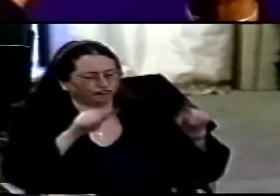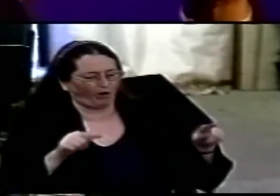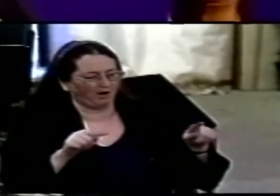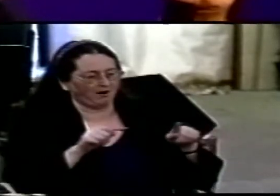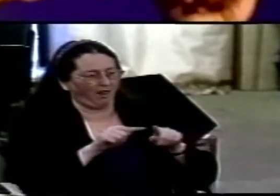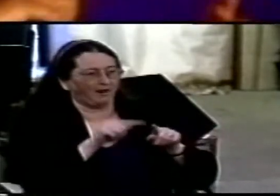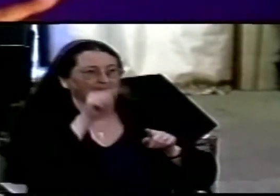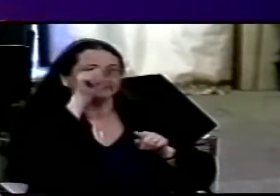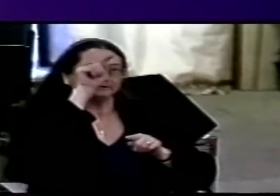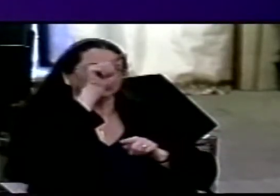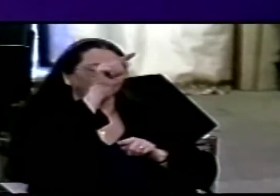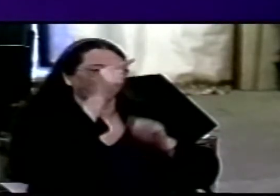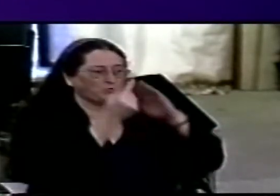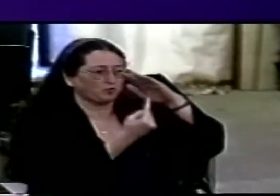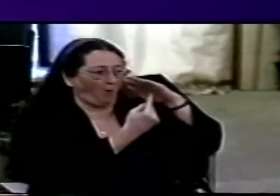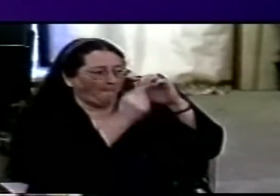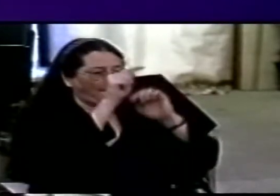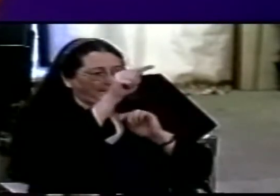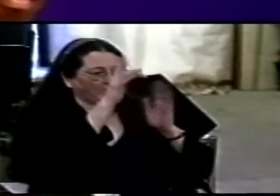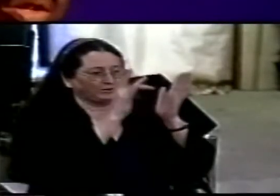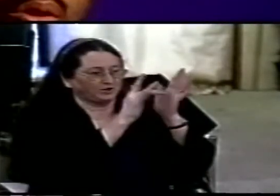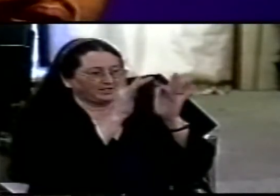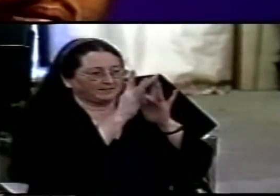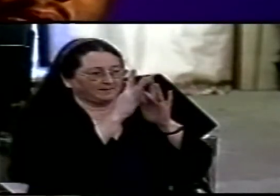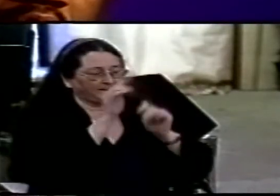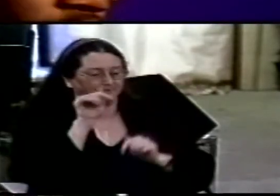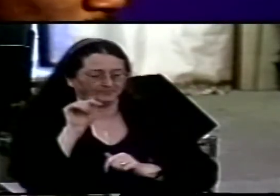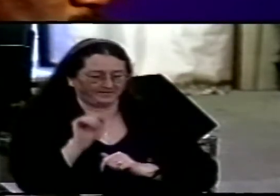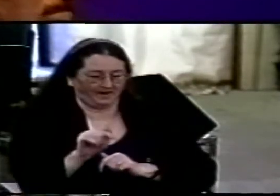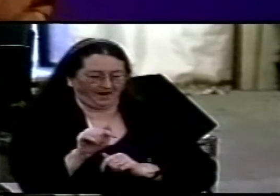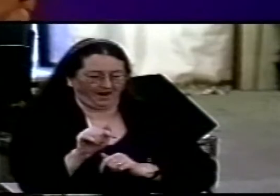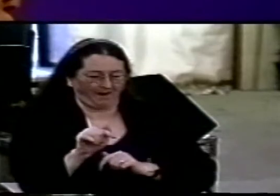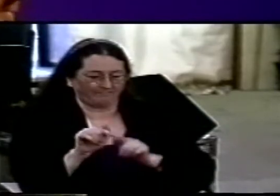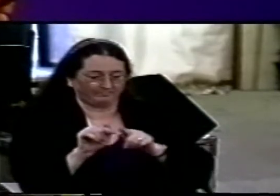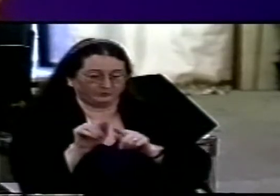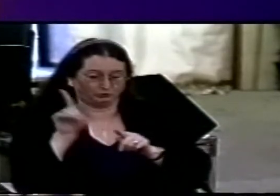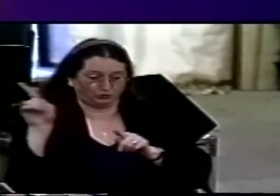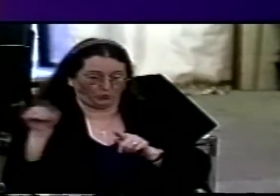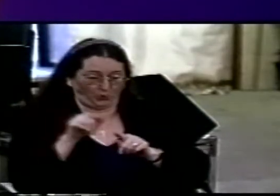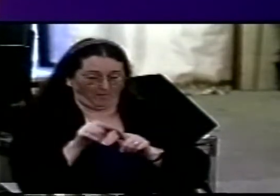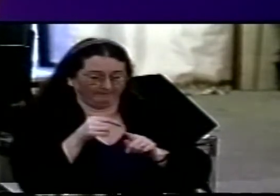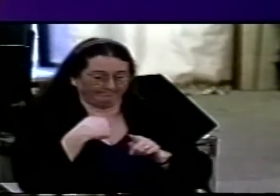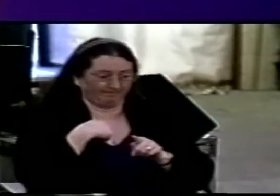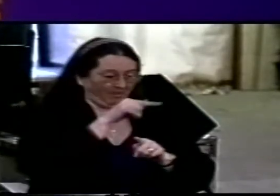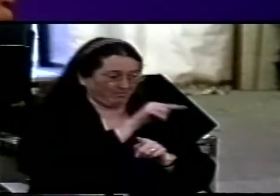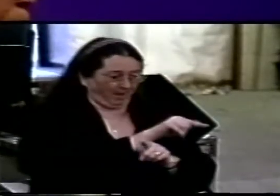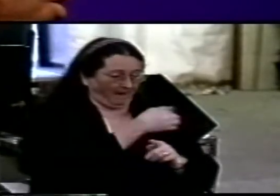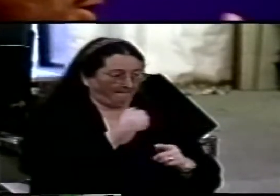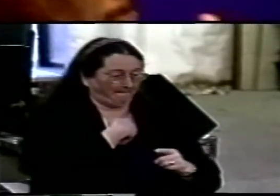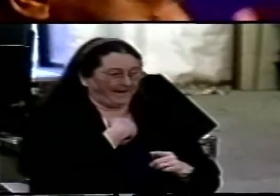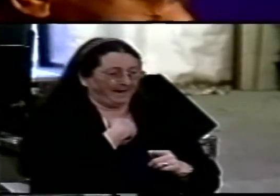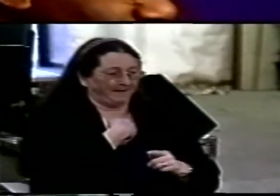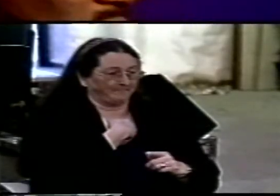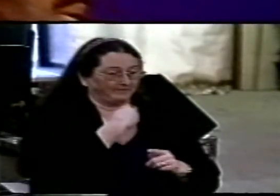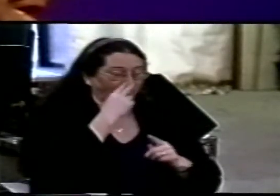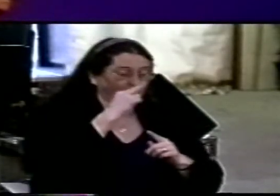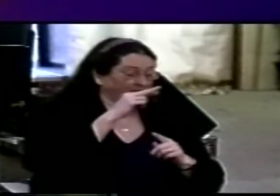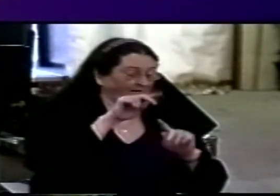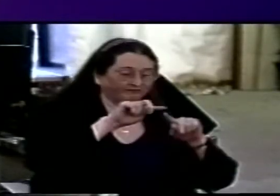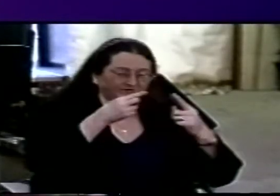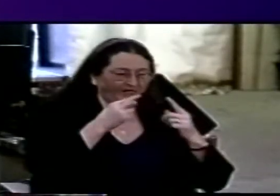Jesus at the base of either side of the triangle there is you and me we will see the world very differently he said but